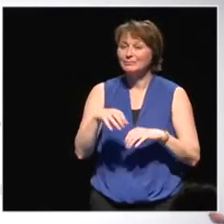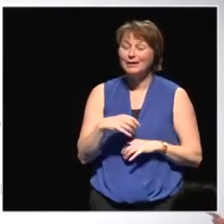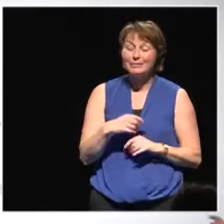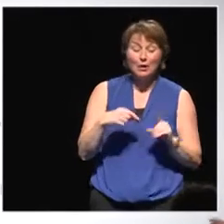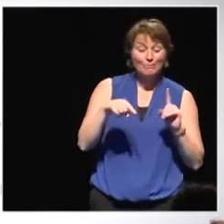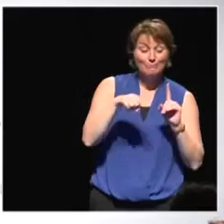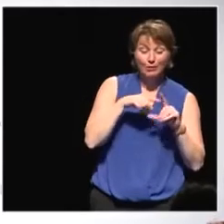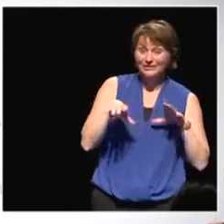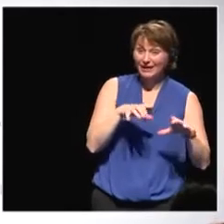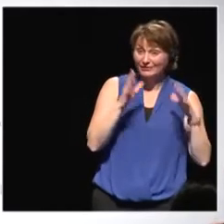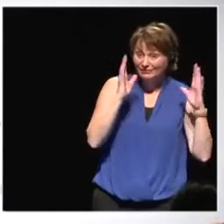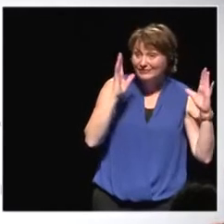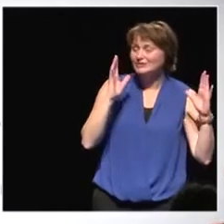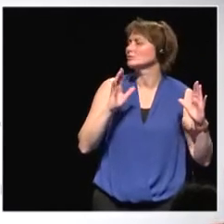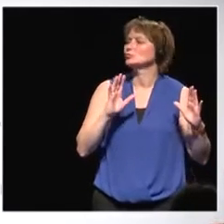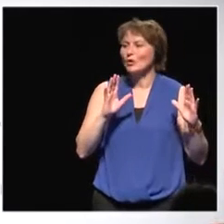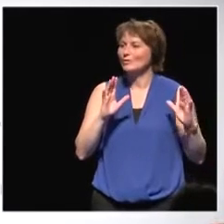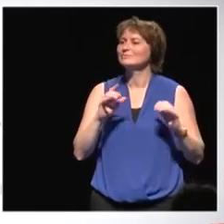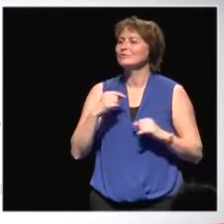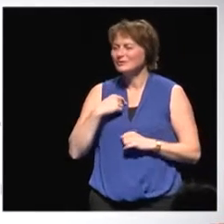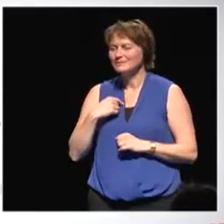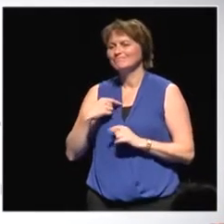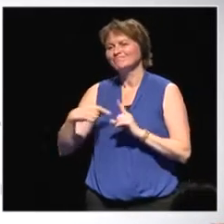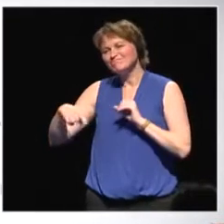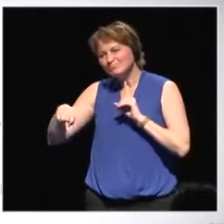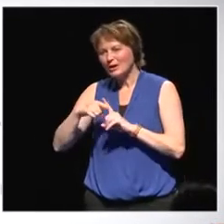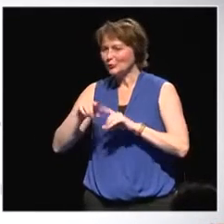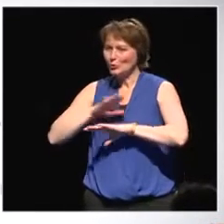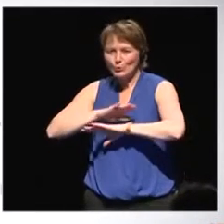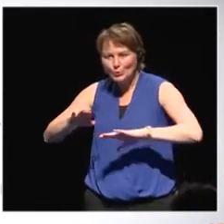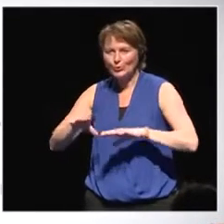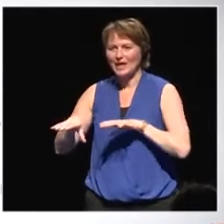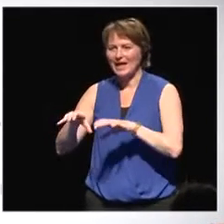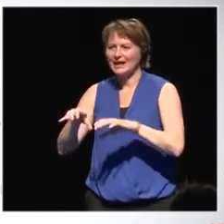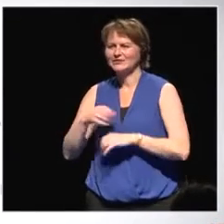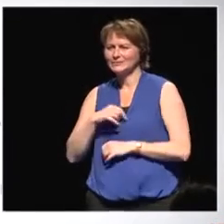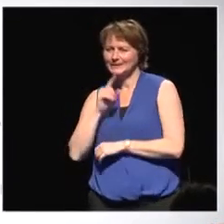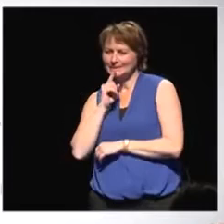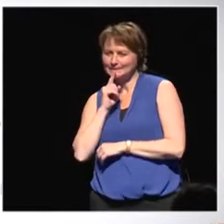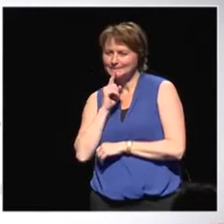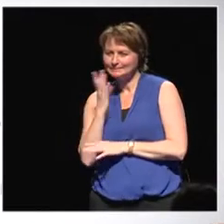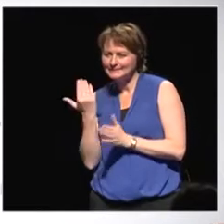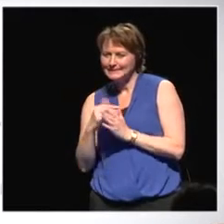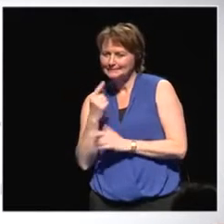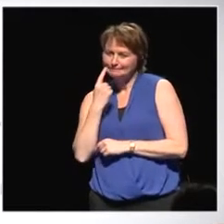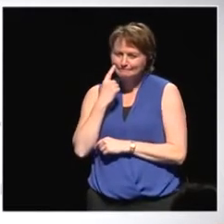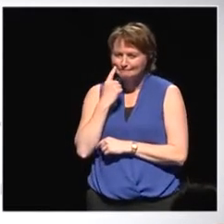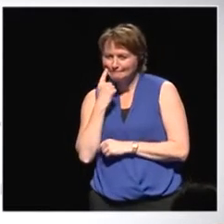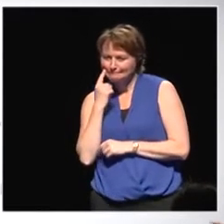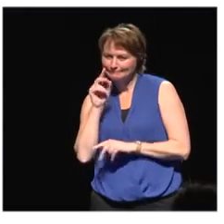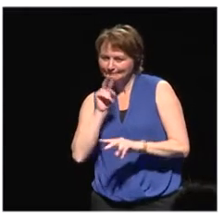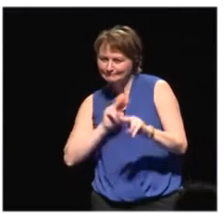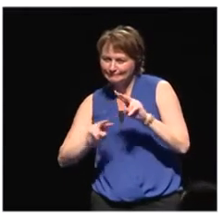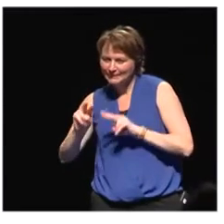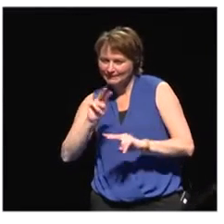positive in action. It's about critically evaluating your